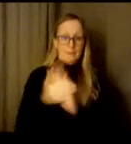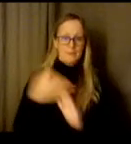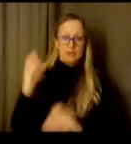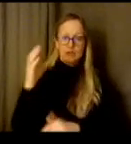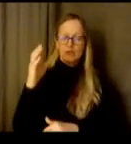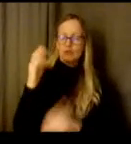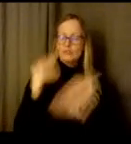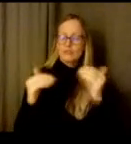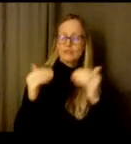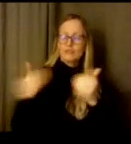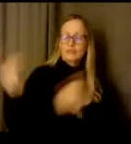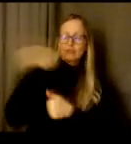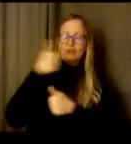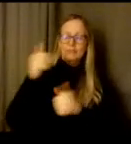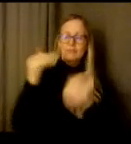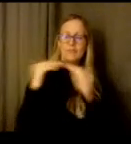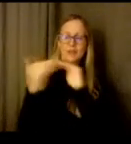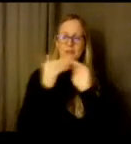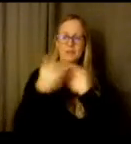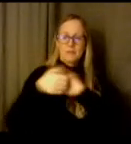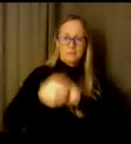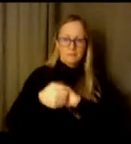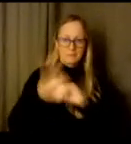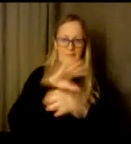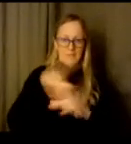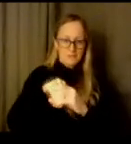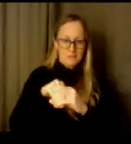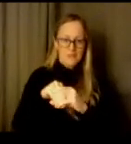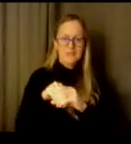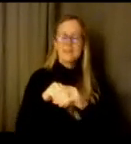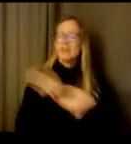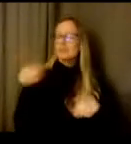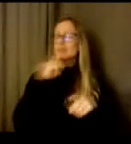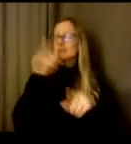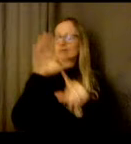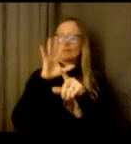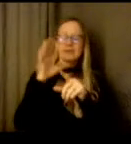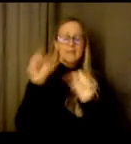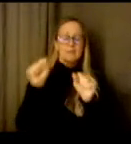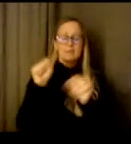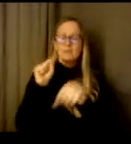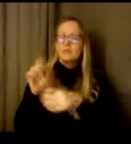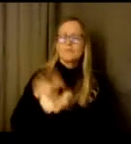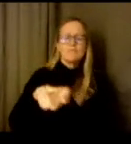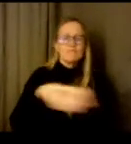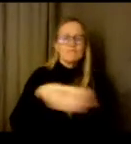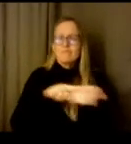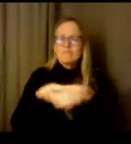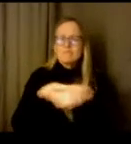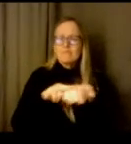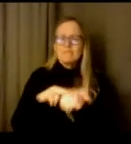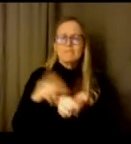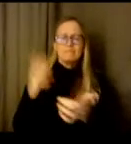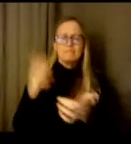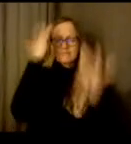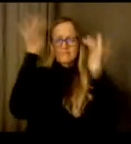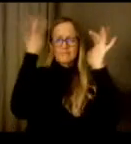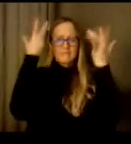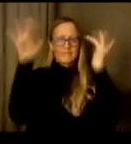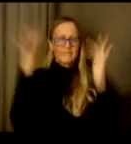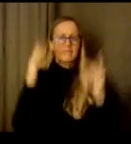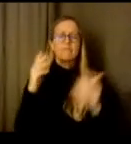opportunities and environments that tap into the inherent brilliance of students, particularly those furthest from educational justice.